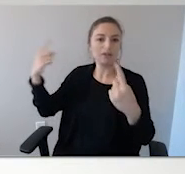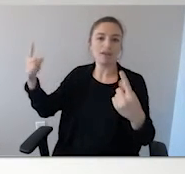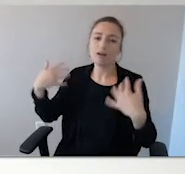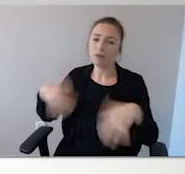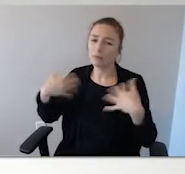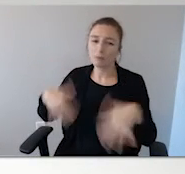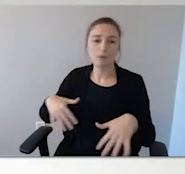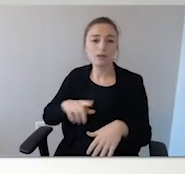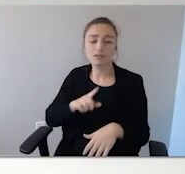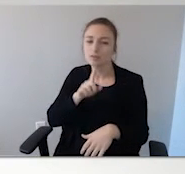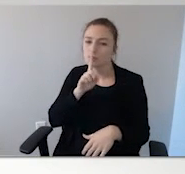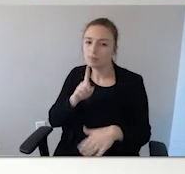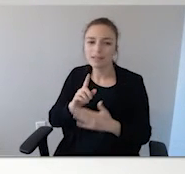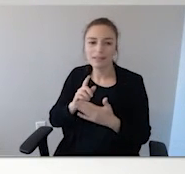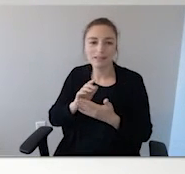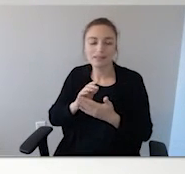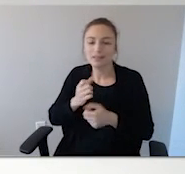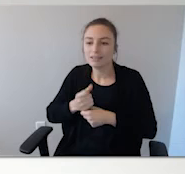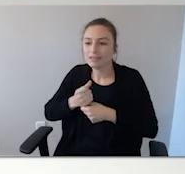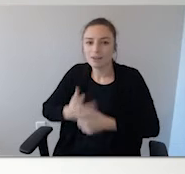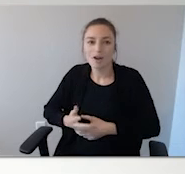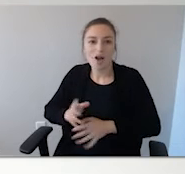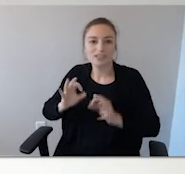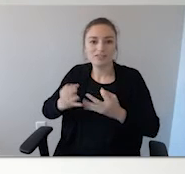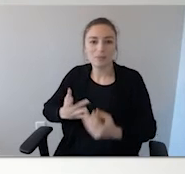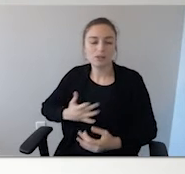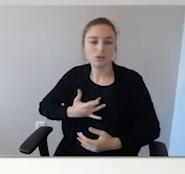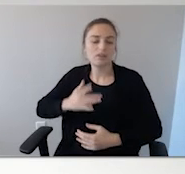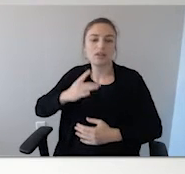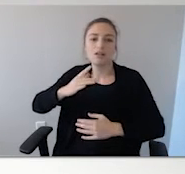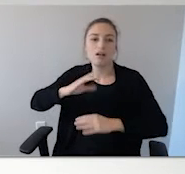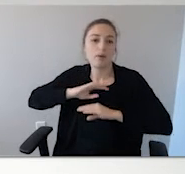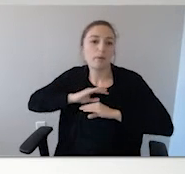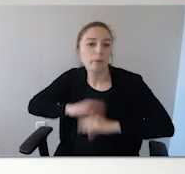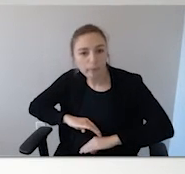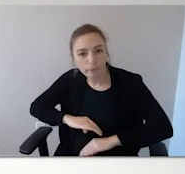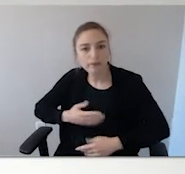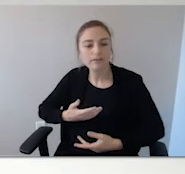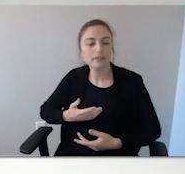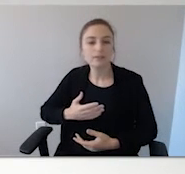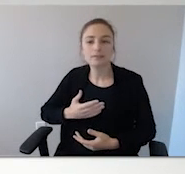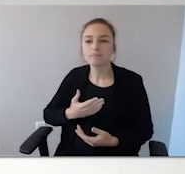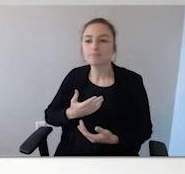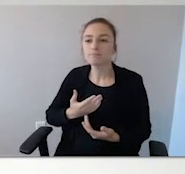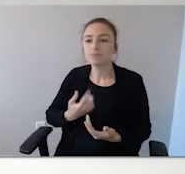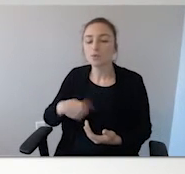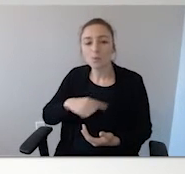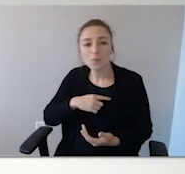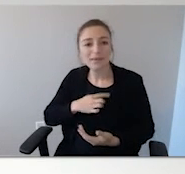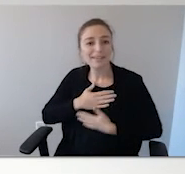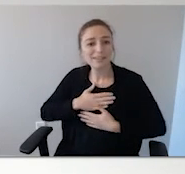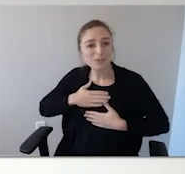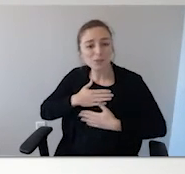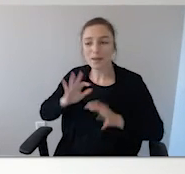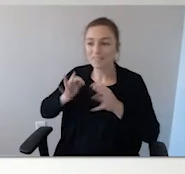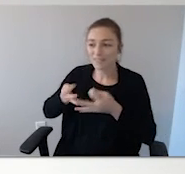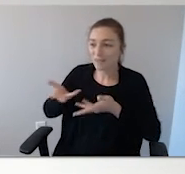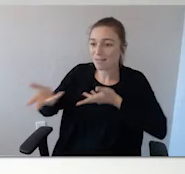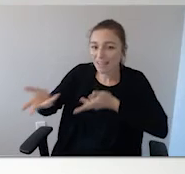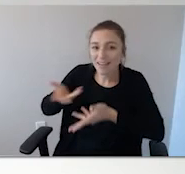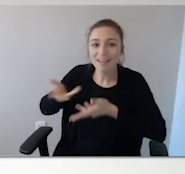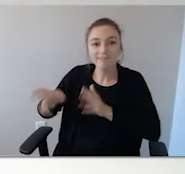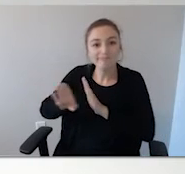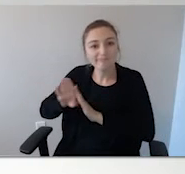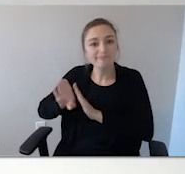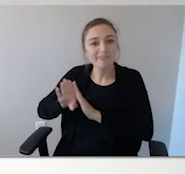It's a great peace of mind for families and citizens of Lynchburg. We enjoy getting to know the families and building rapport